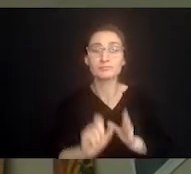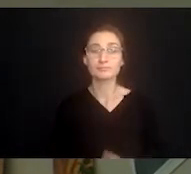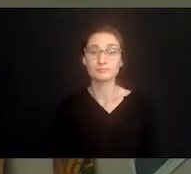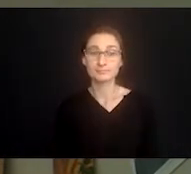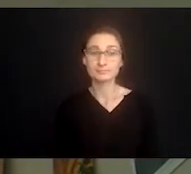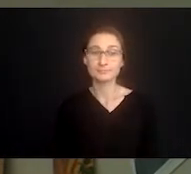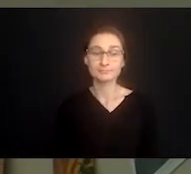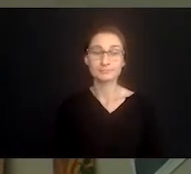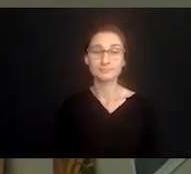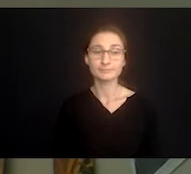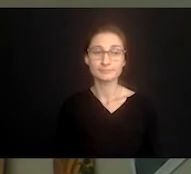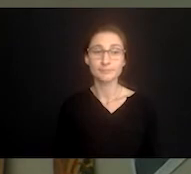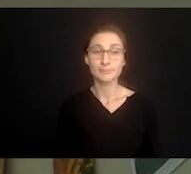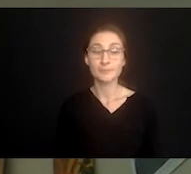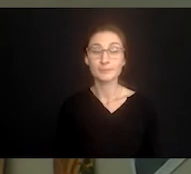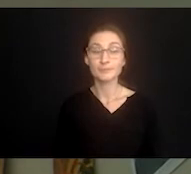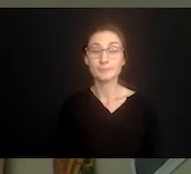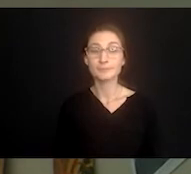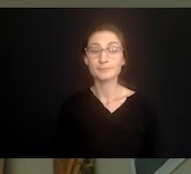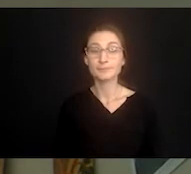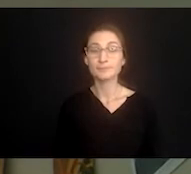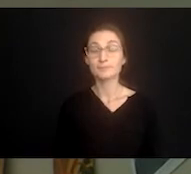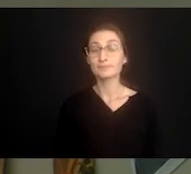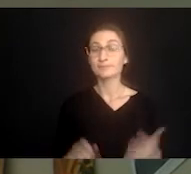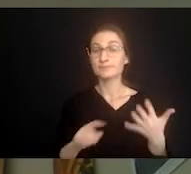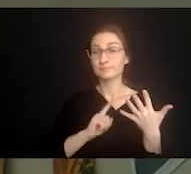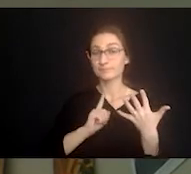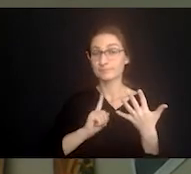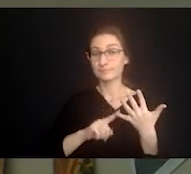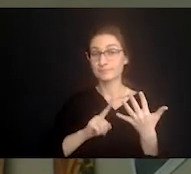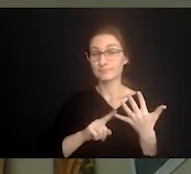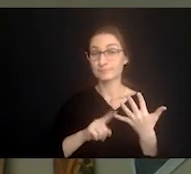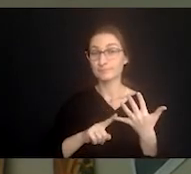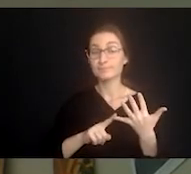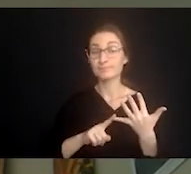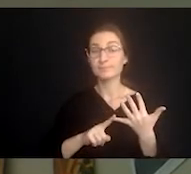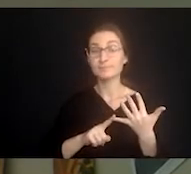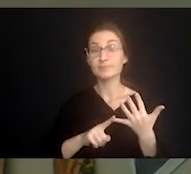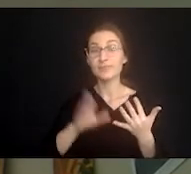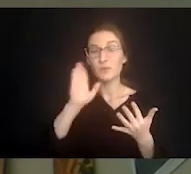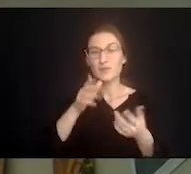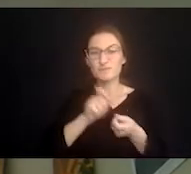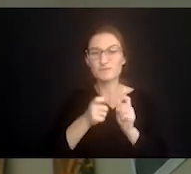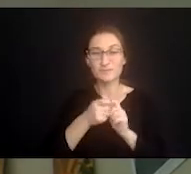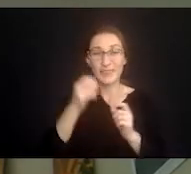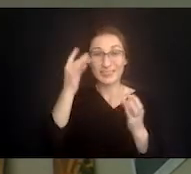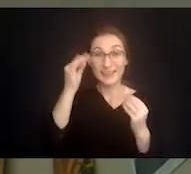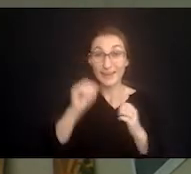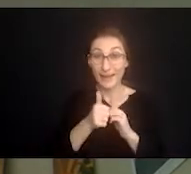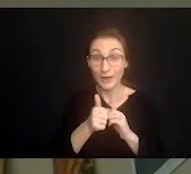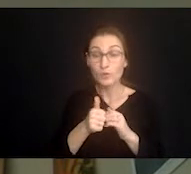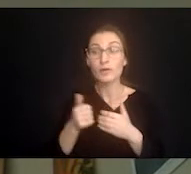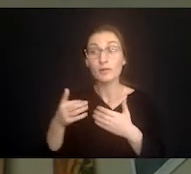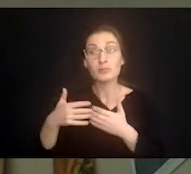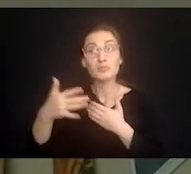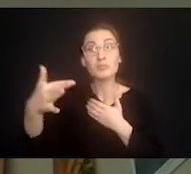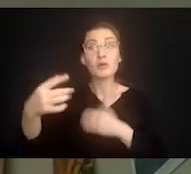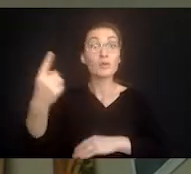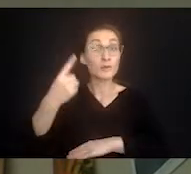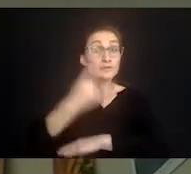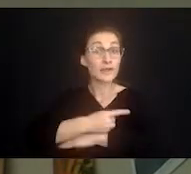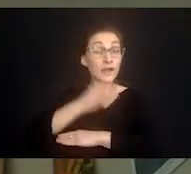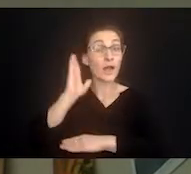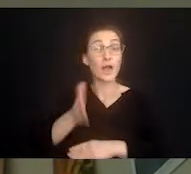at that particular time. The other way I sometimes adjust my thinking is to realize that there will be a day when I won't be a caregiver